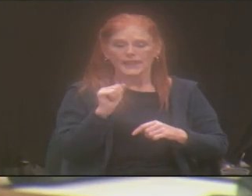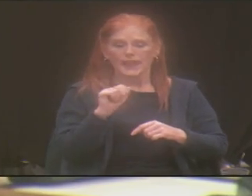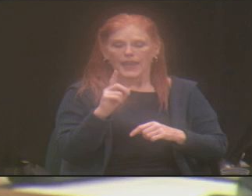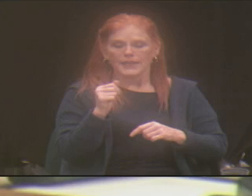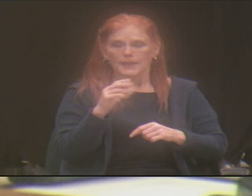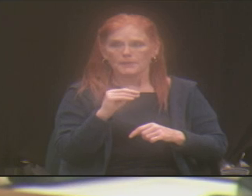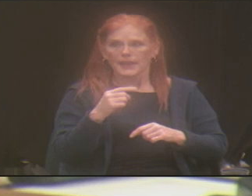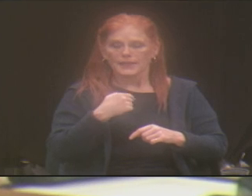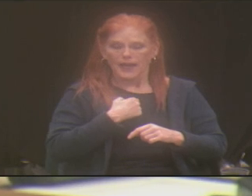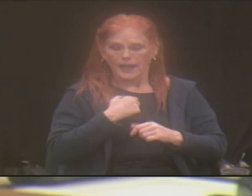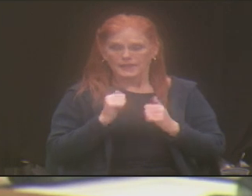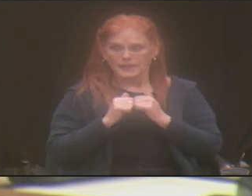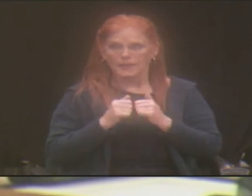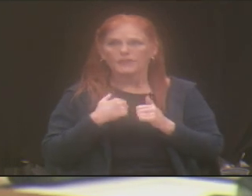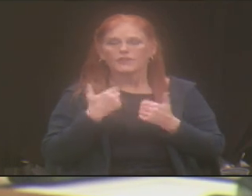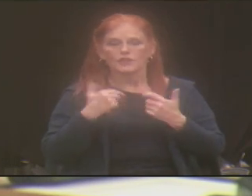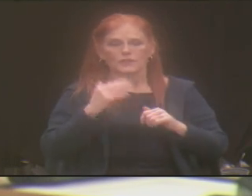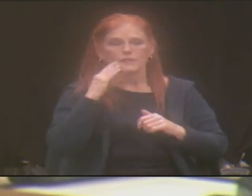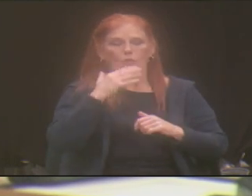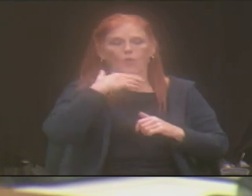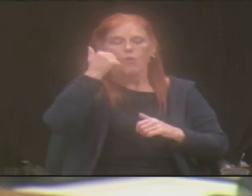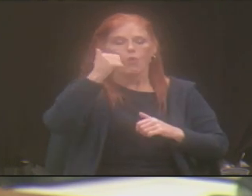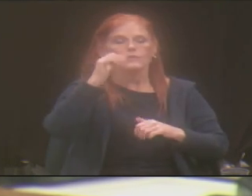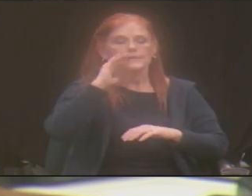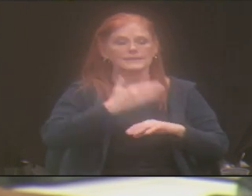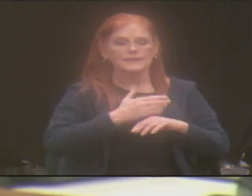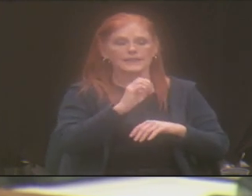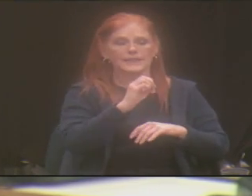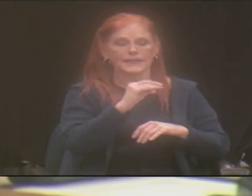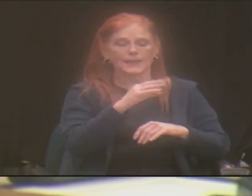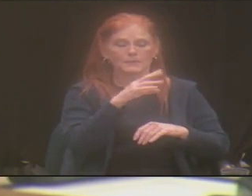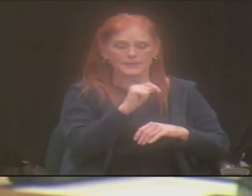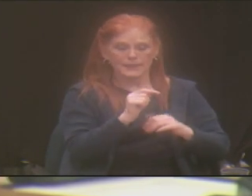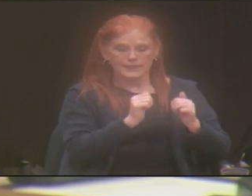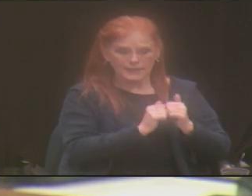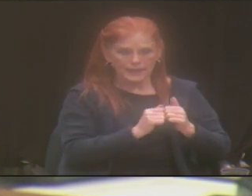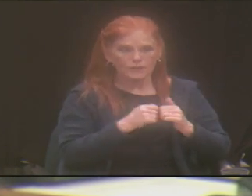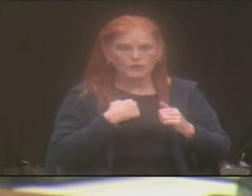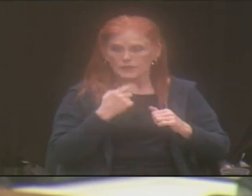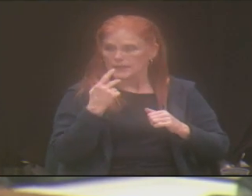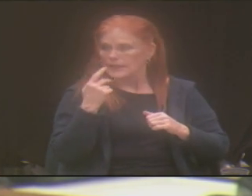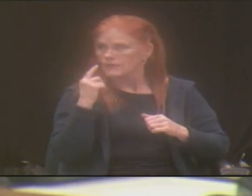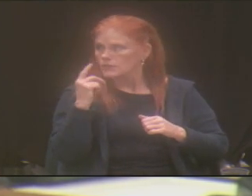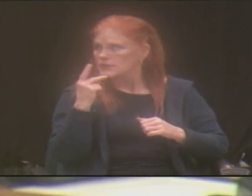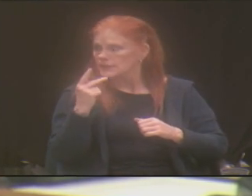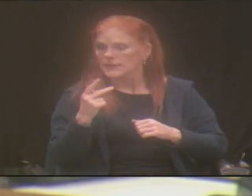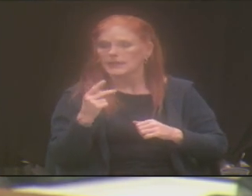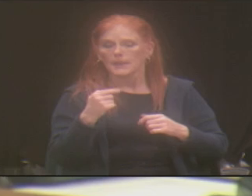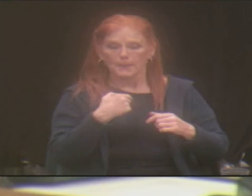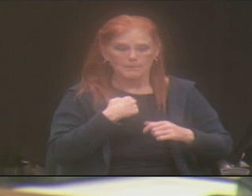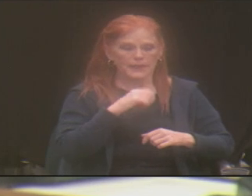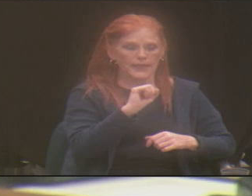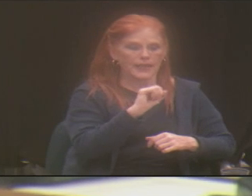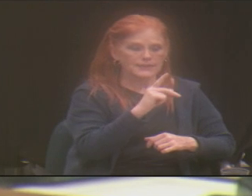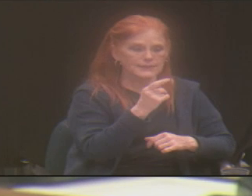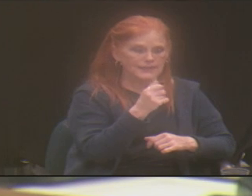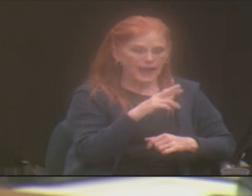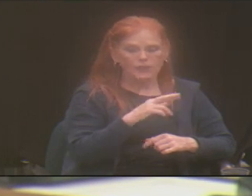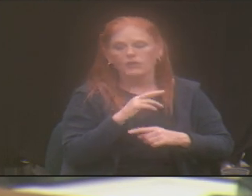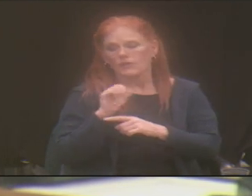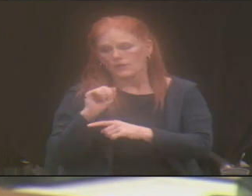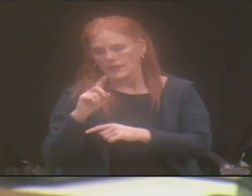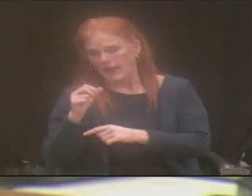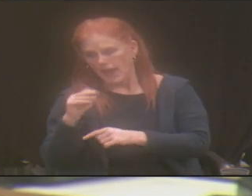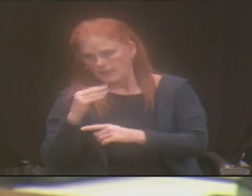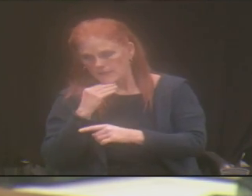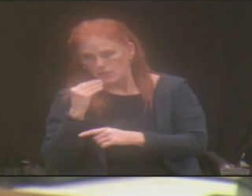you know our oldest son, the EMT, is with our children. Right. If you see me and Skylar, Adam's at home. You're right. Right. And right now at